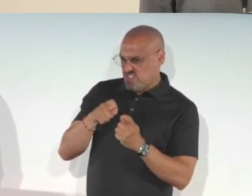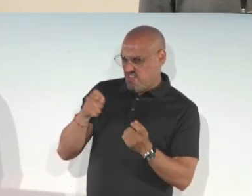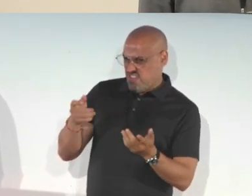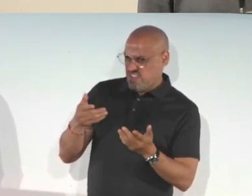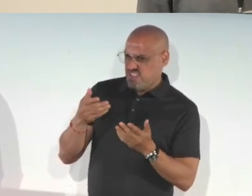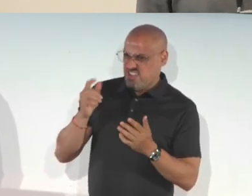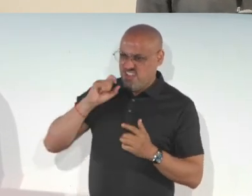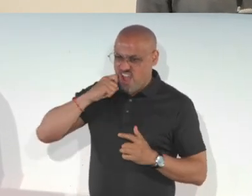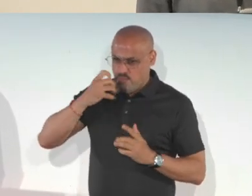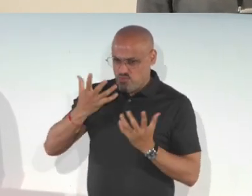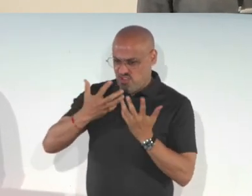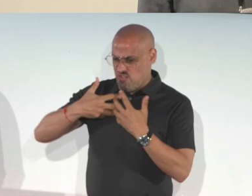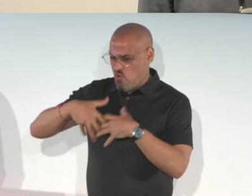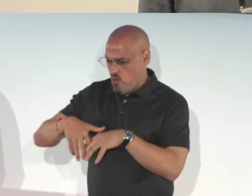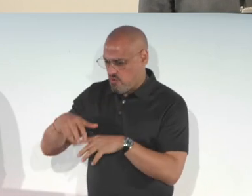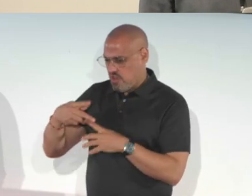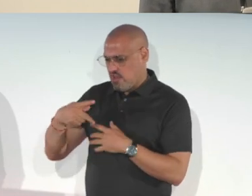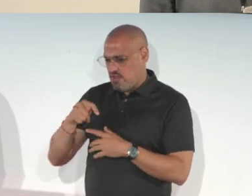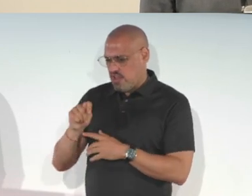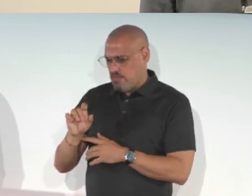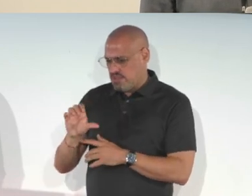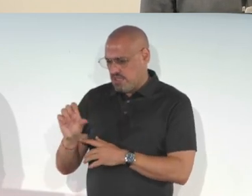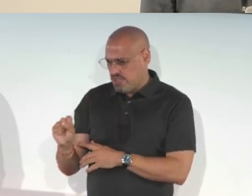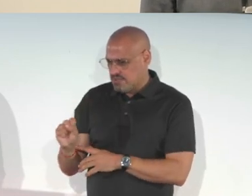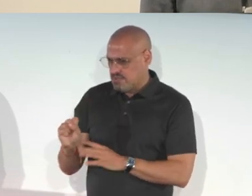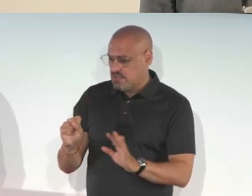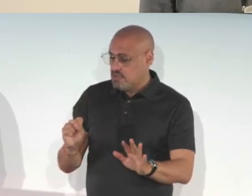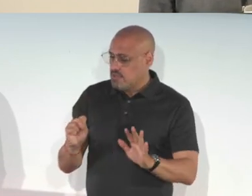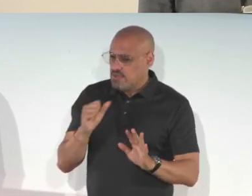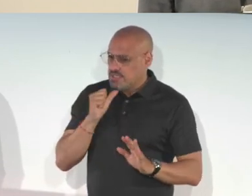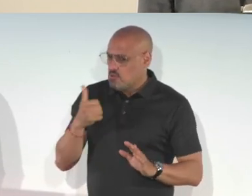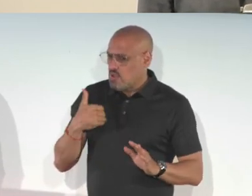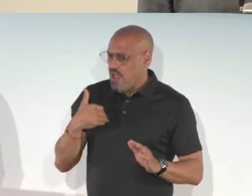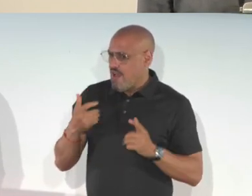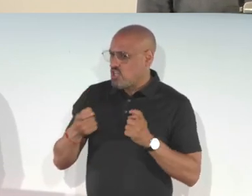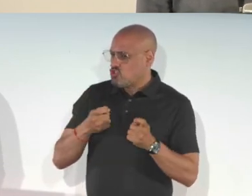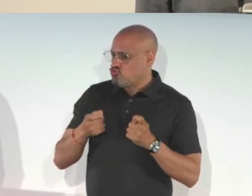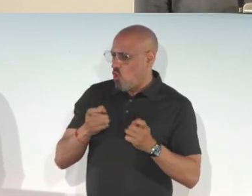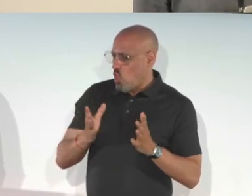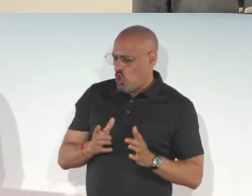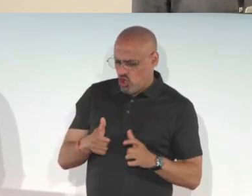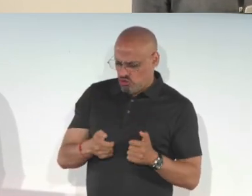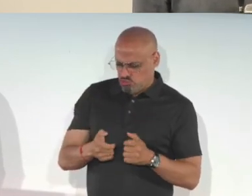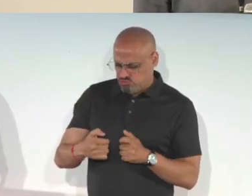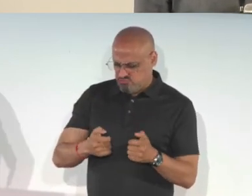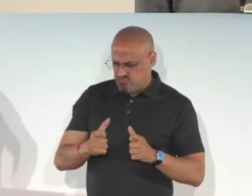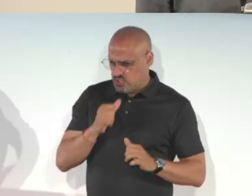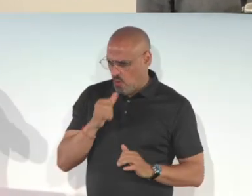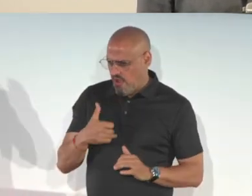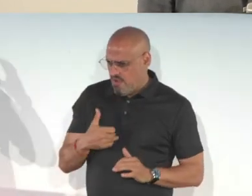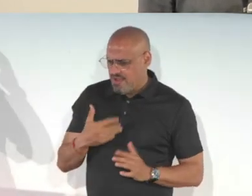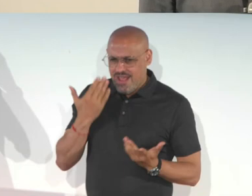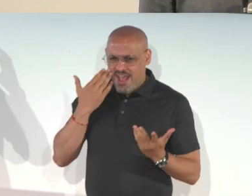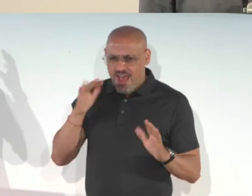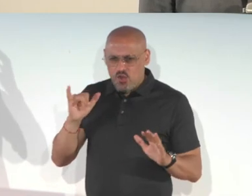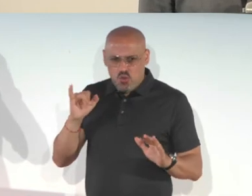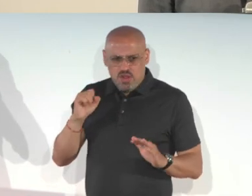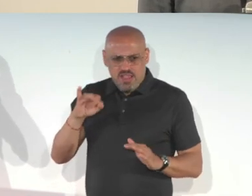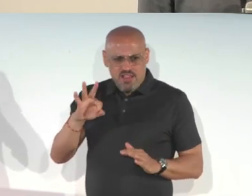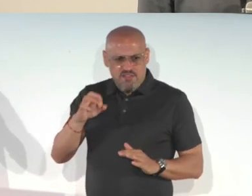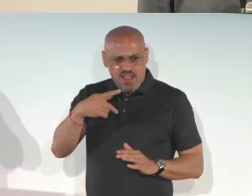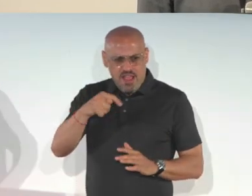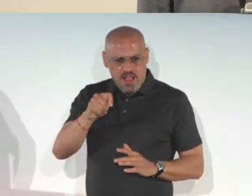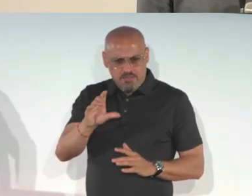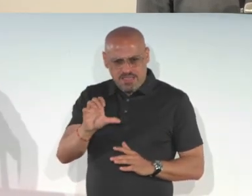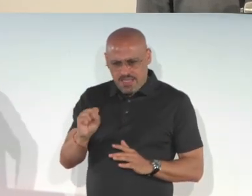haptics. And I'm not sure how this particular form factor from Apple is incorporating haptics, but given